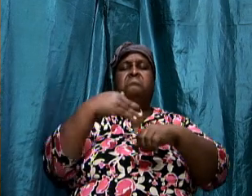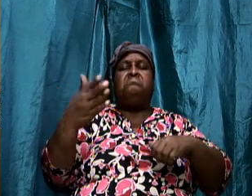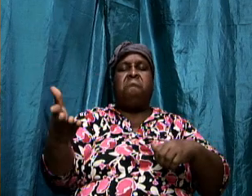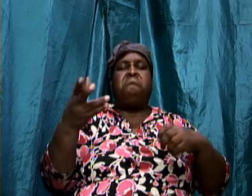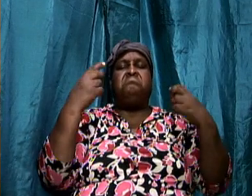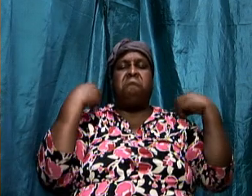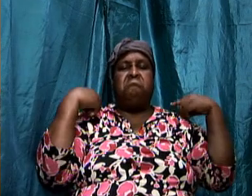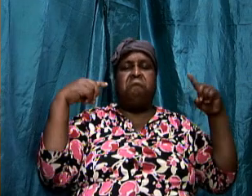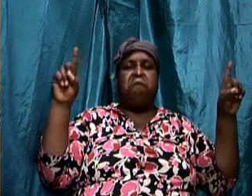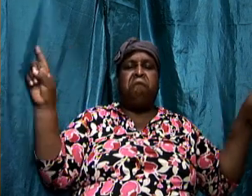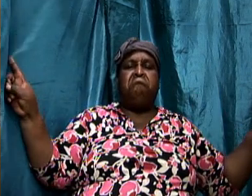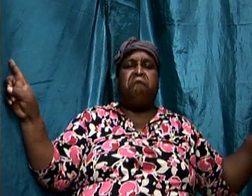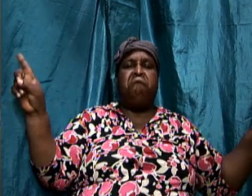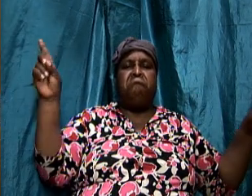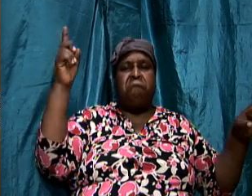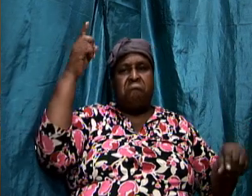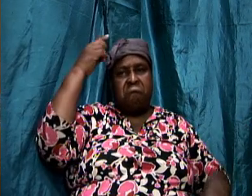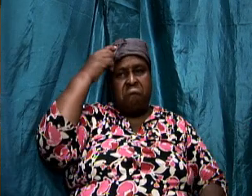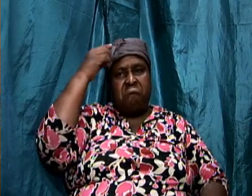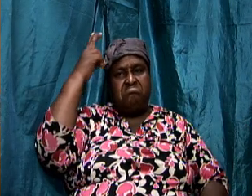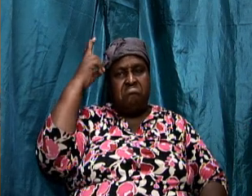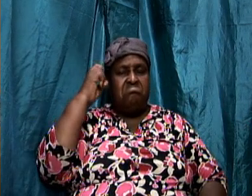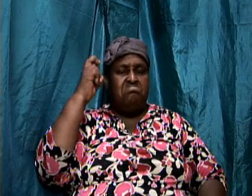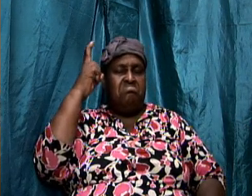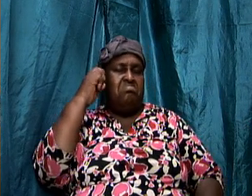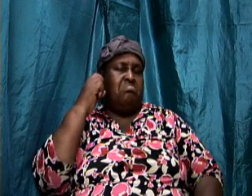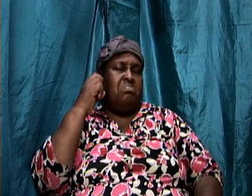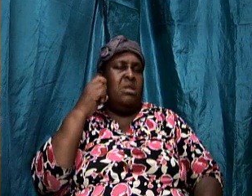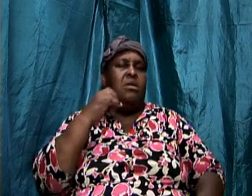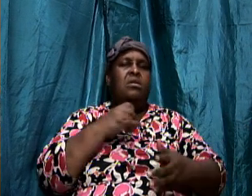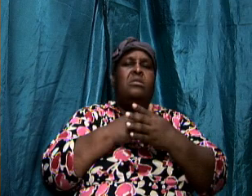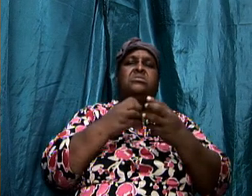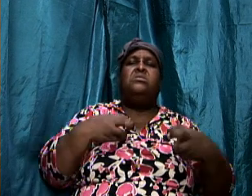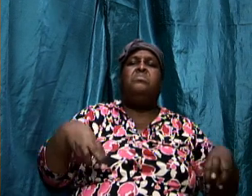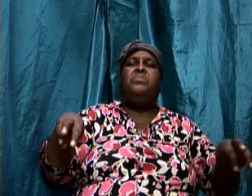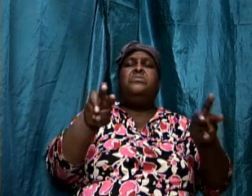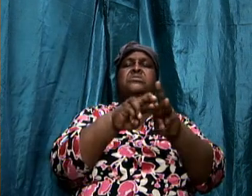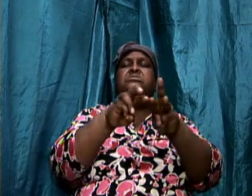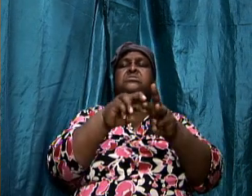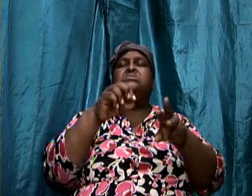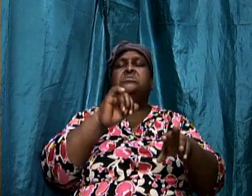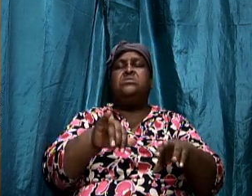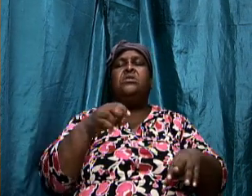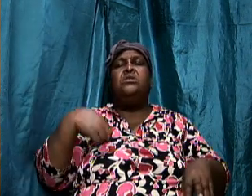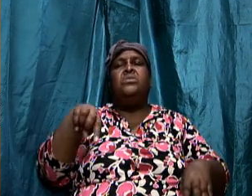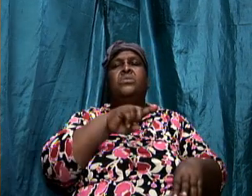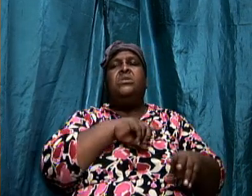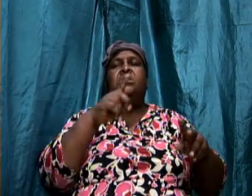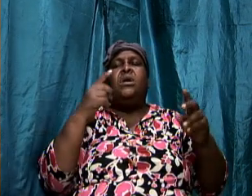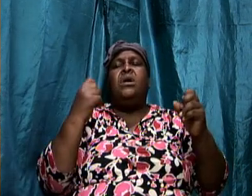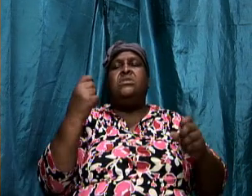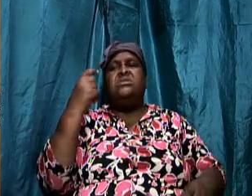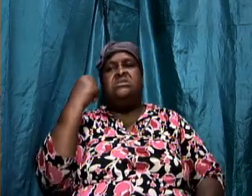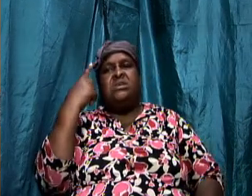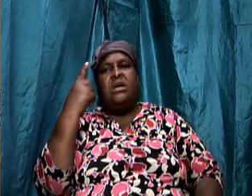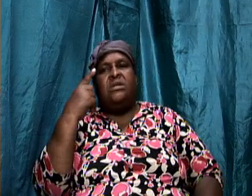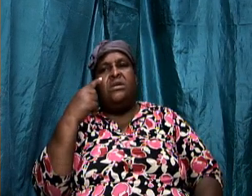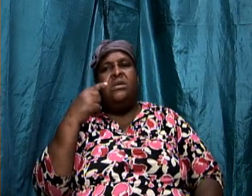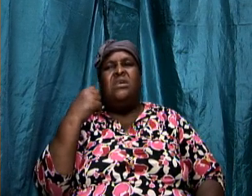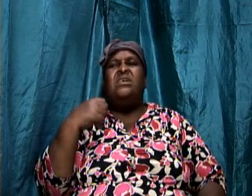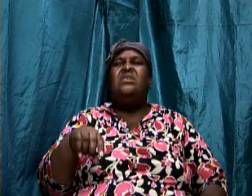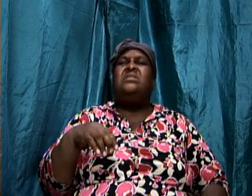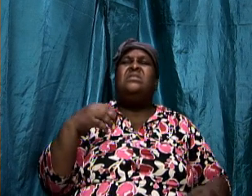and it is important that he we understand that however this has not